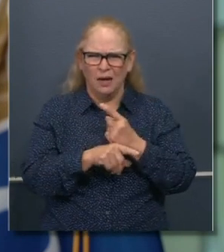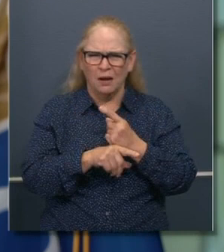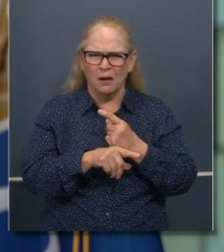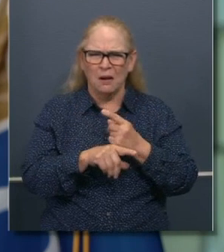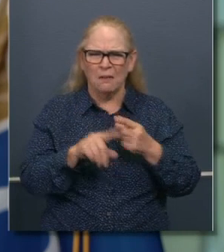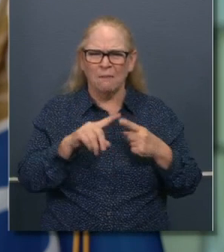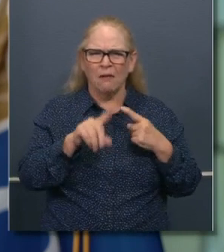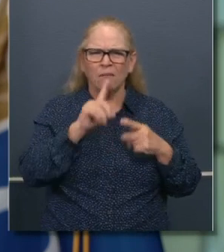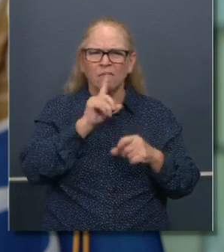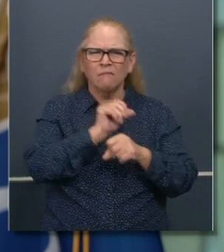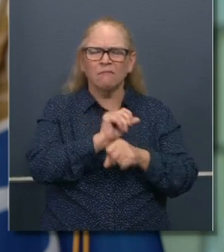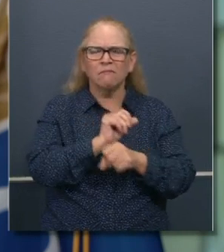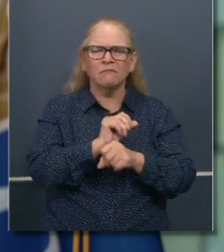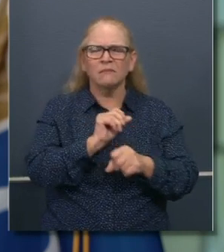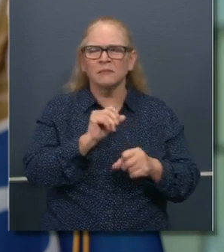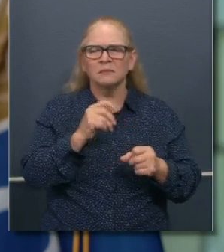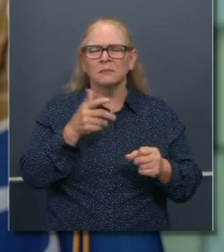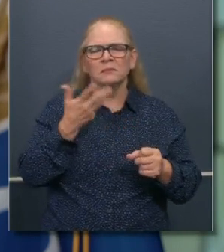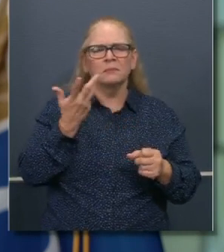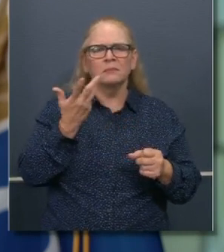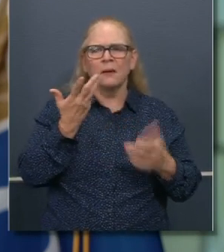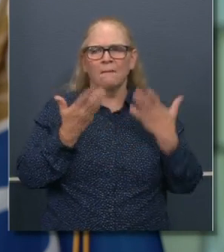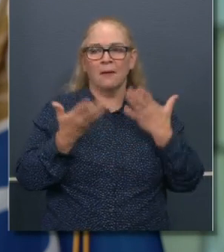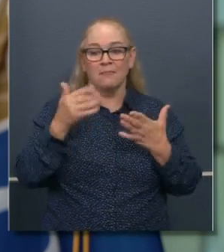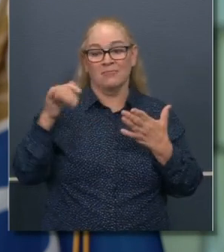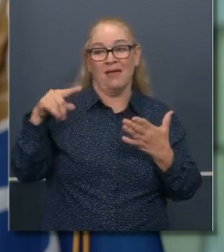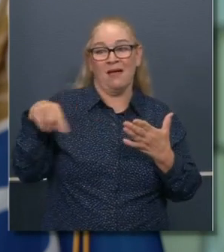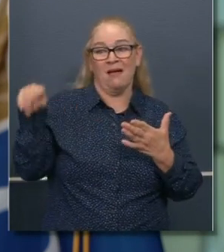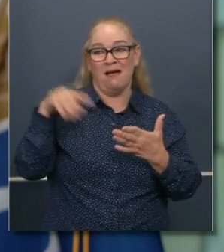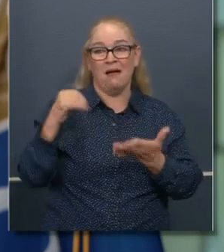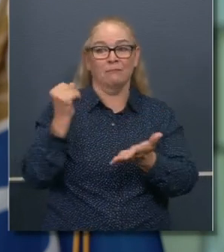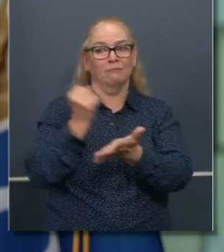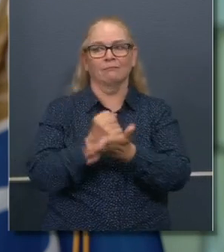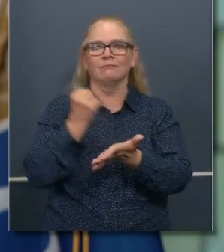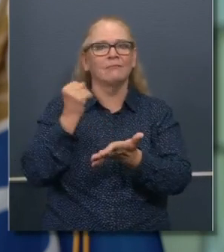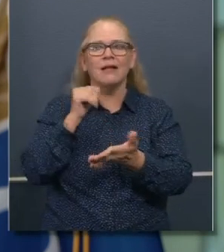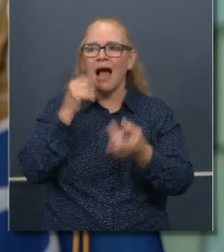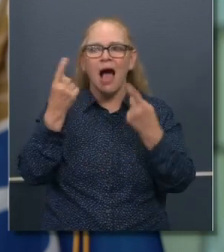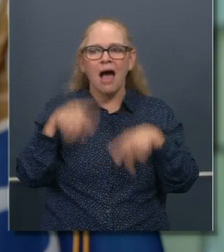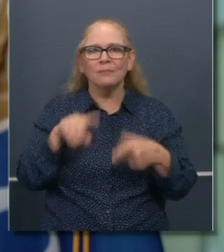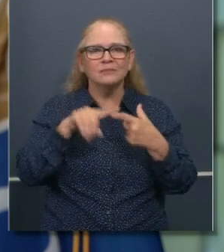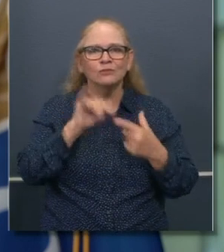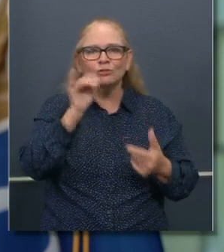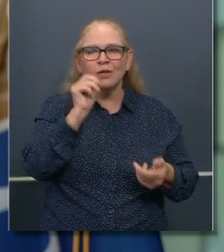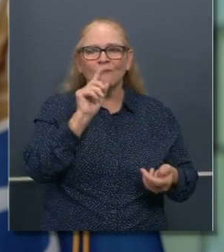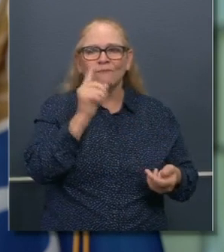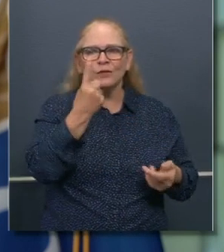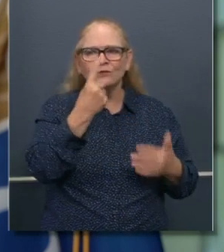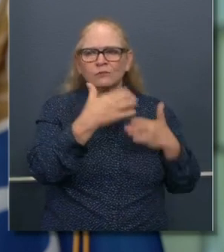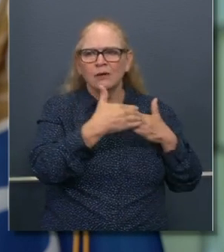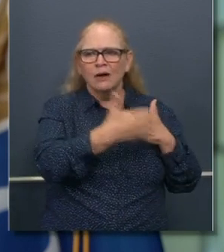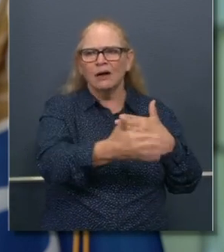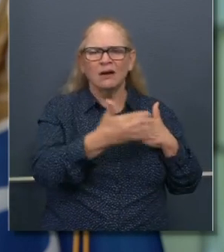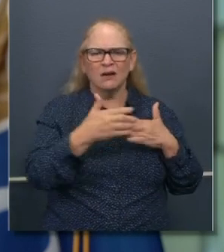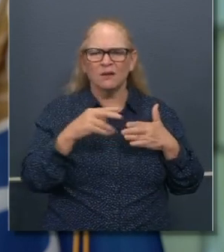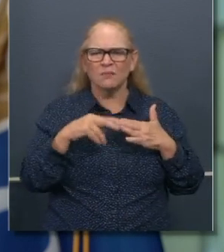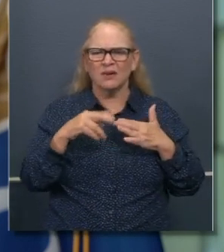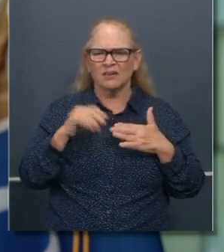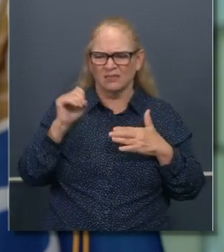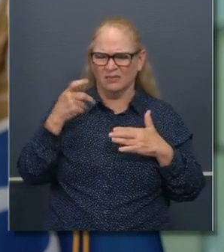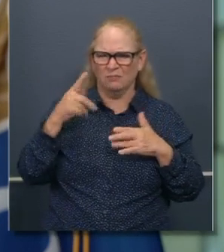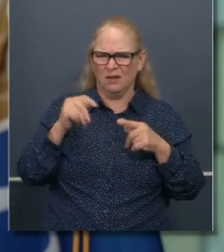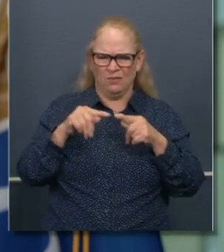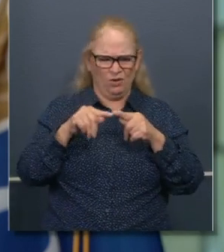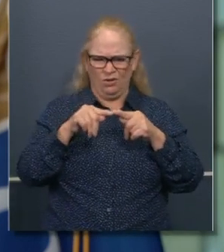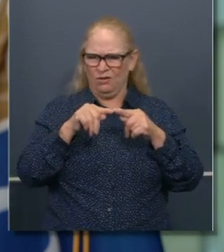1st? So we might have a gap there. And I'm wondering if, if that's the case, would you issue an executive order to extend